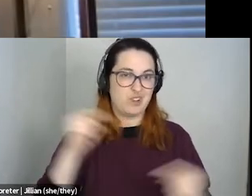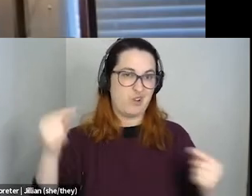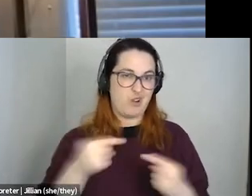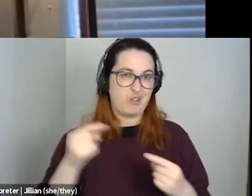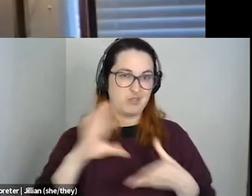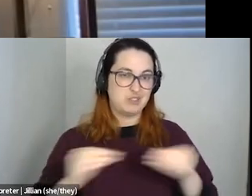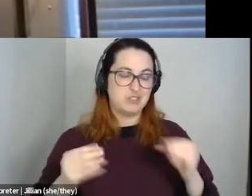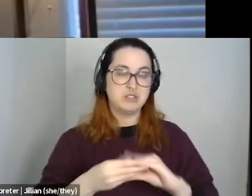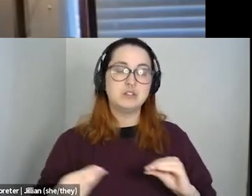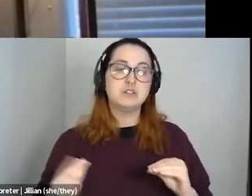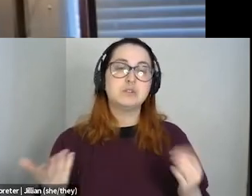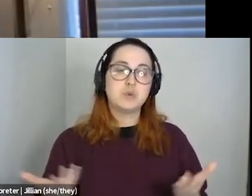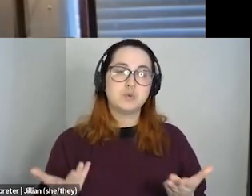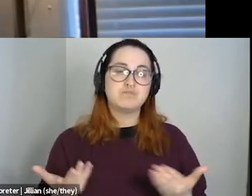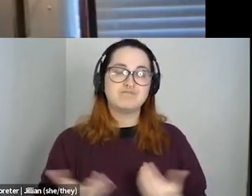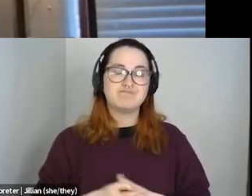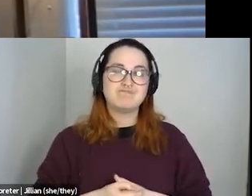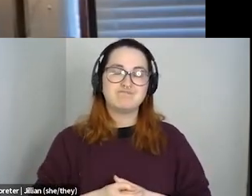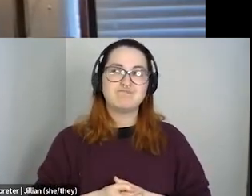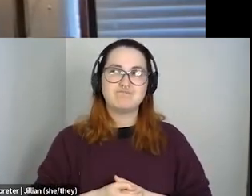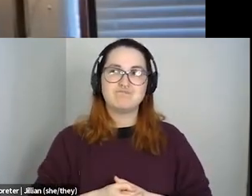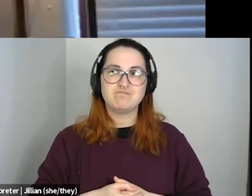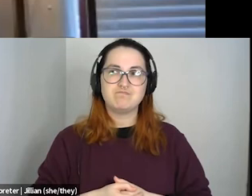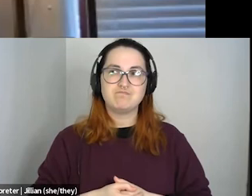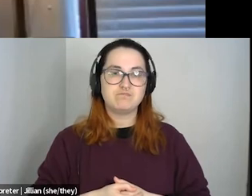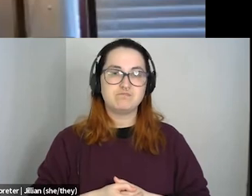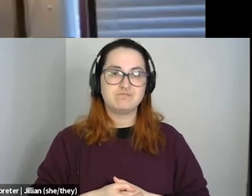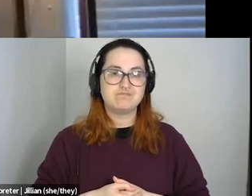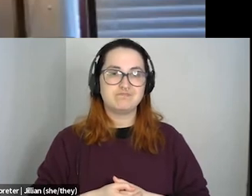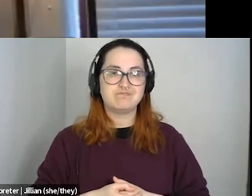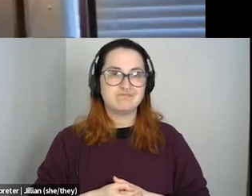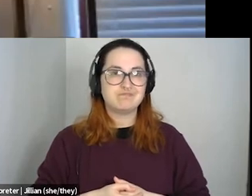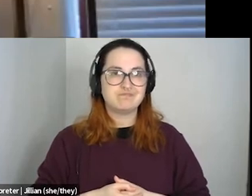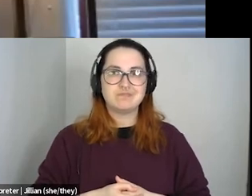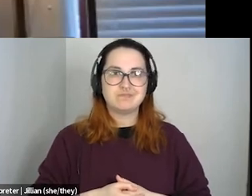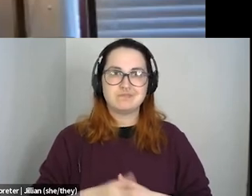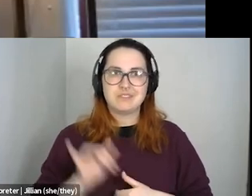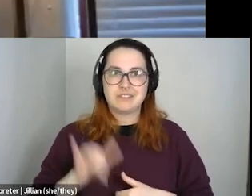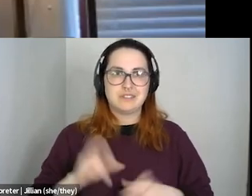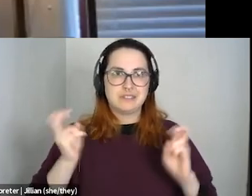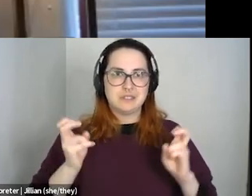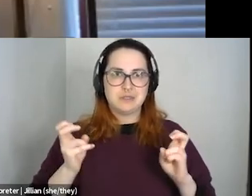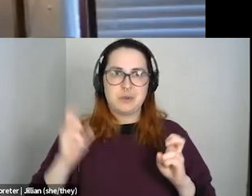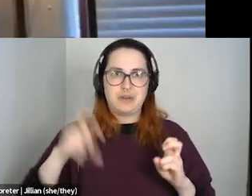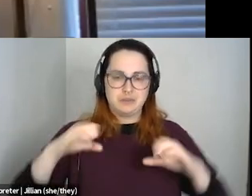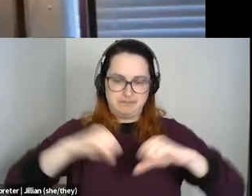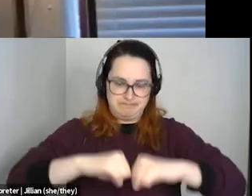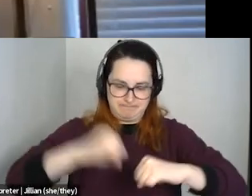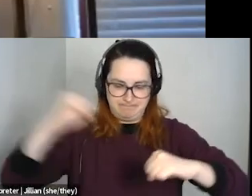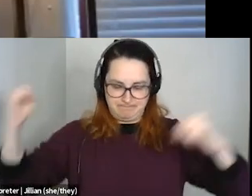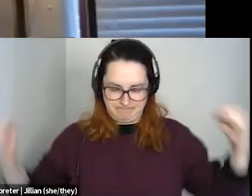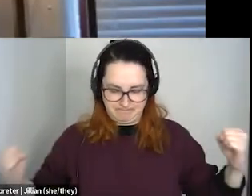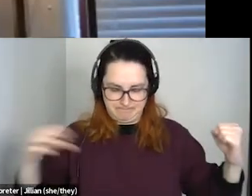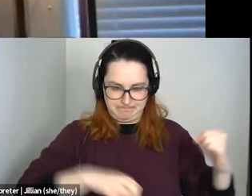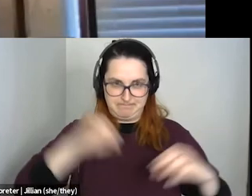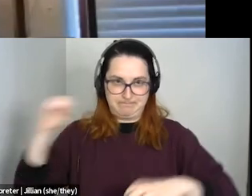I think, think, yeah, it's just big to unpack and, uh, I think,